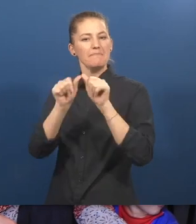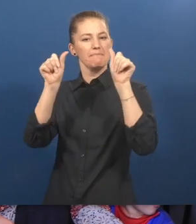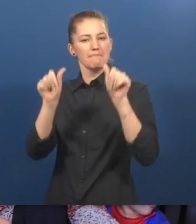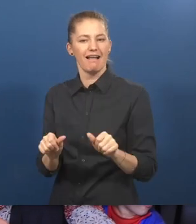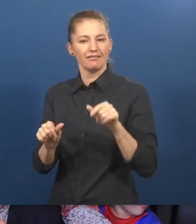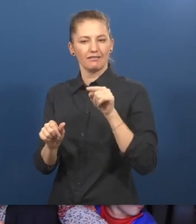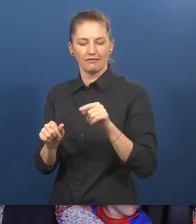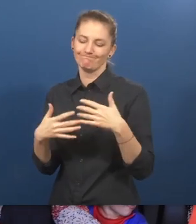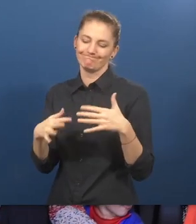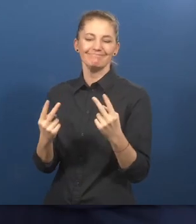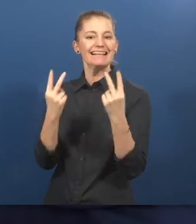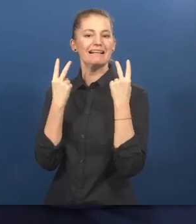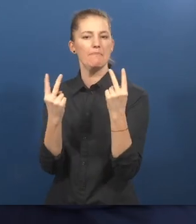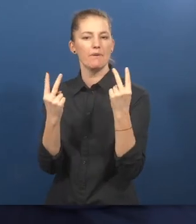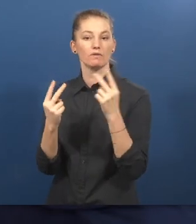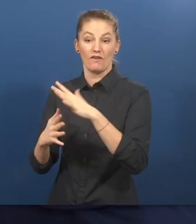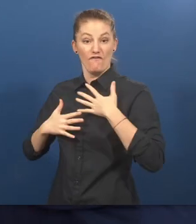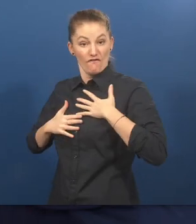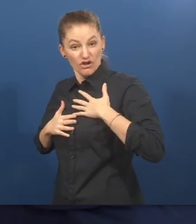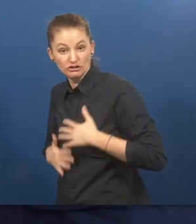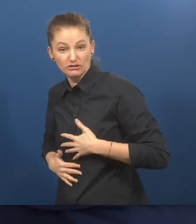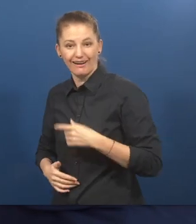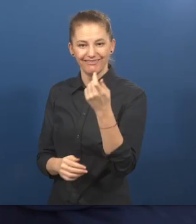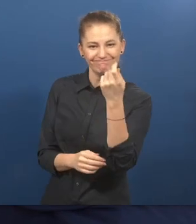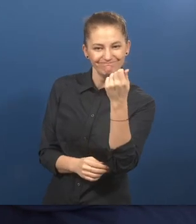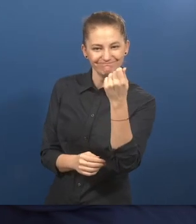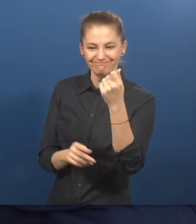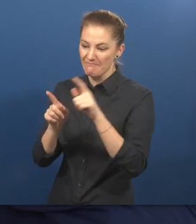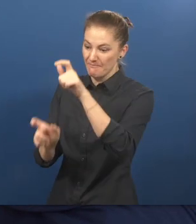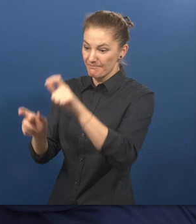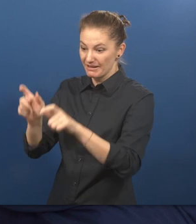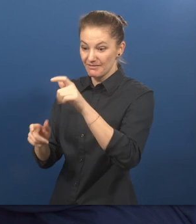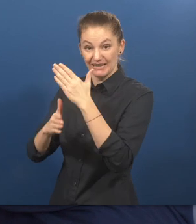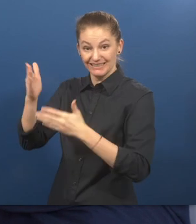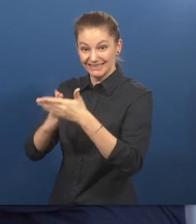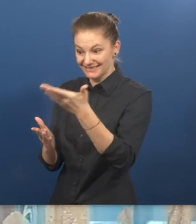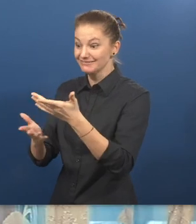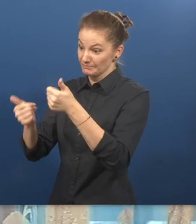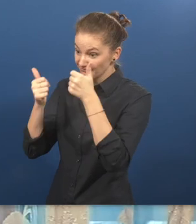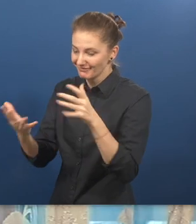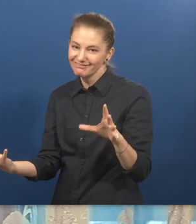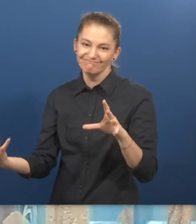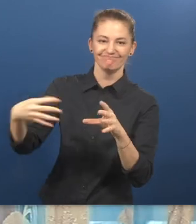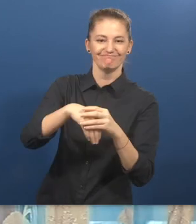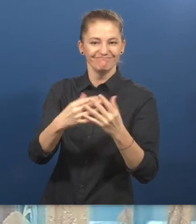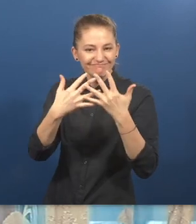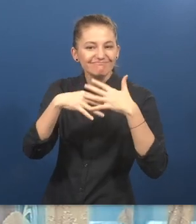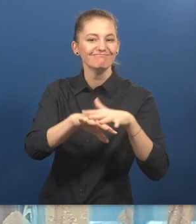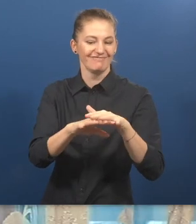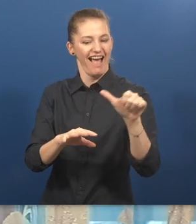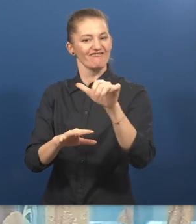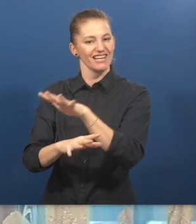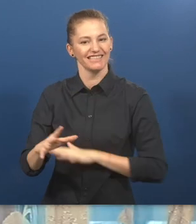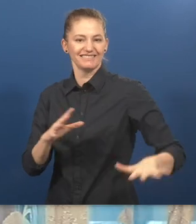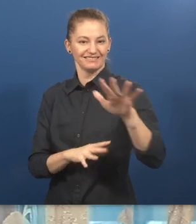integration of personal disabilities in Afghanistan, which focused on the five key elements as I discussed earlier.